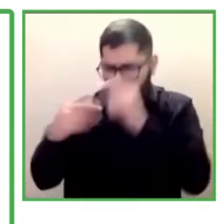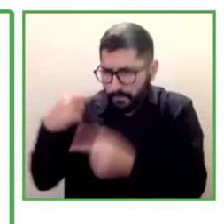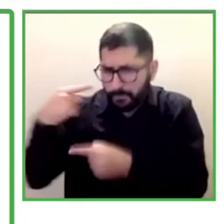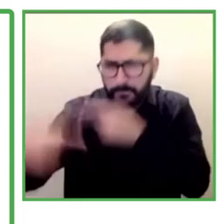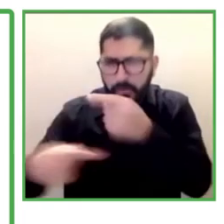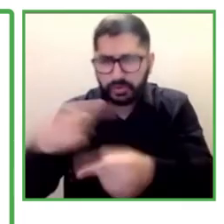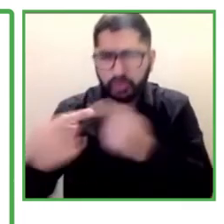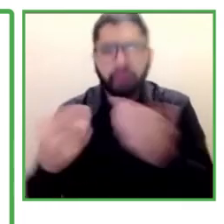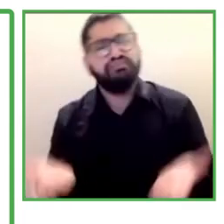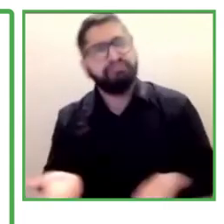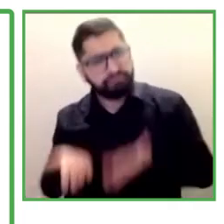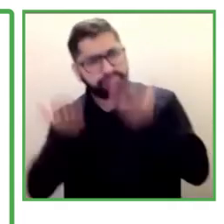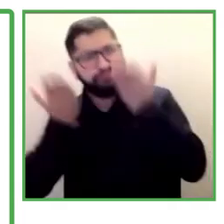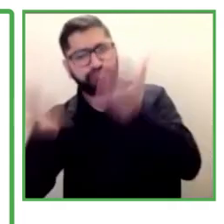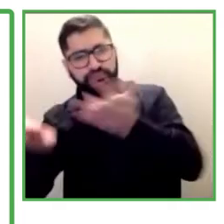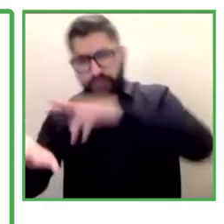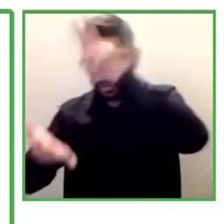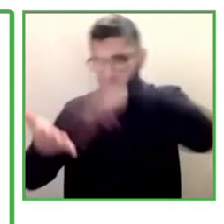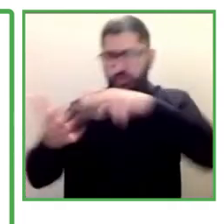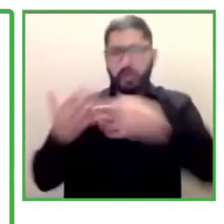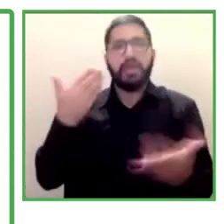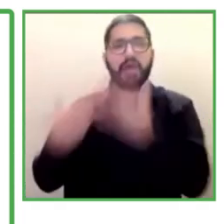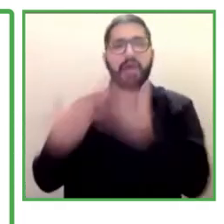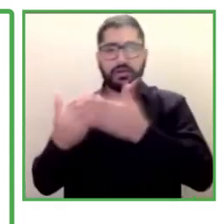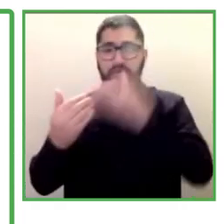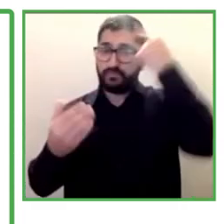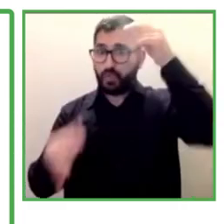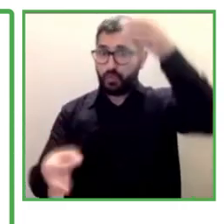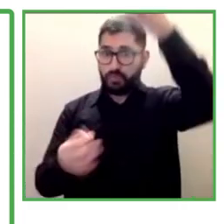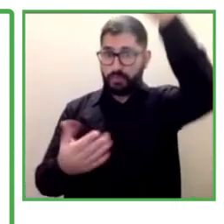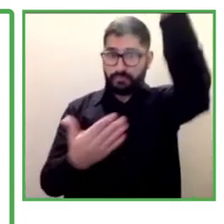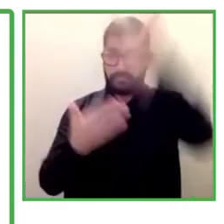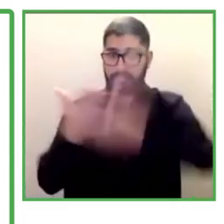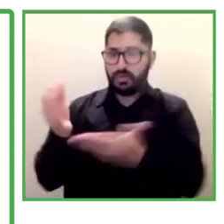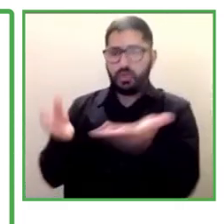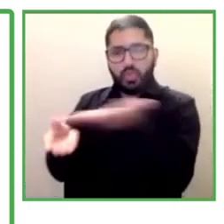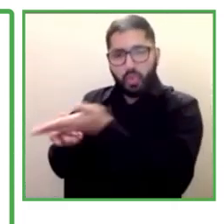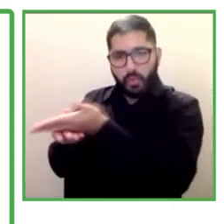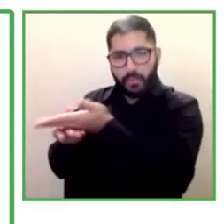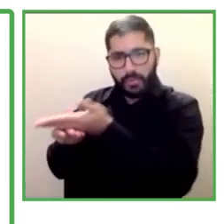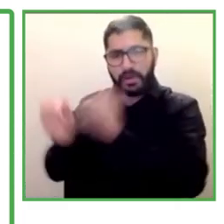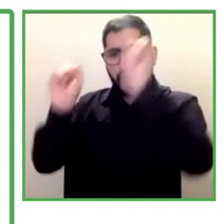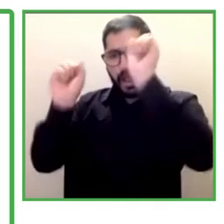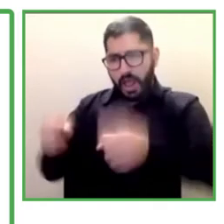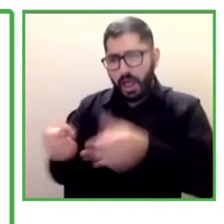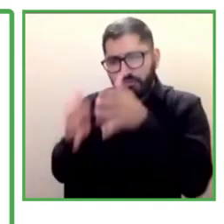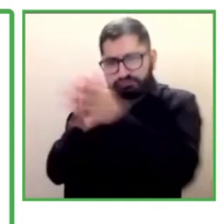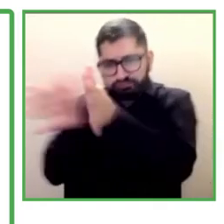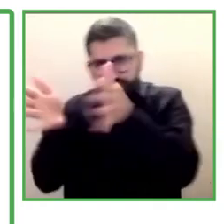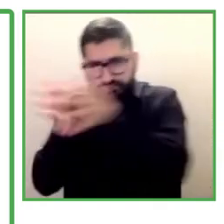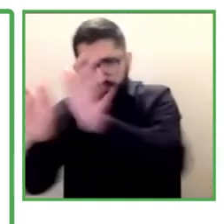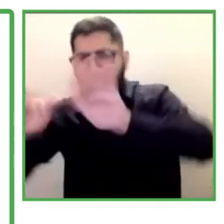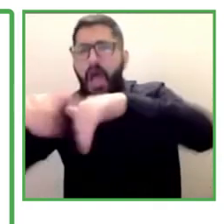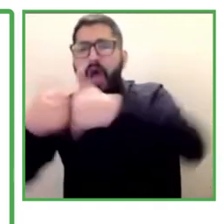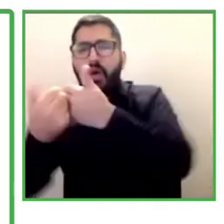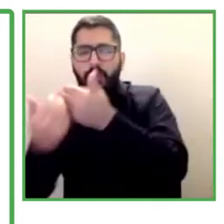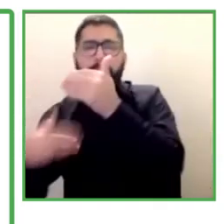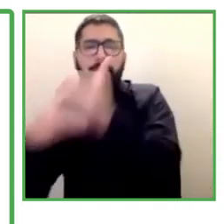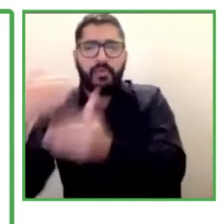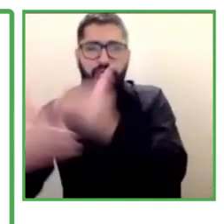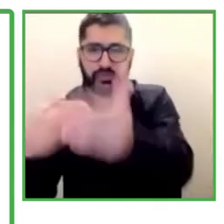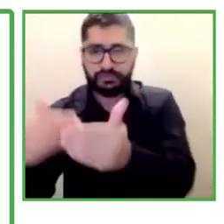we provide the easy reading for this. For example, in the open calls presented examples and